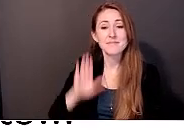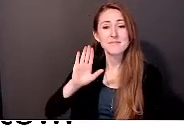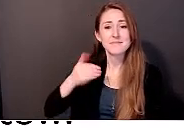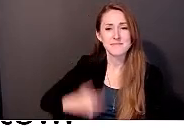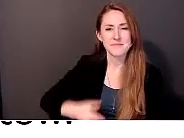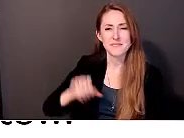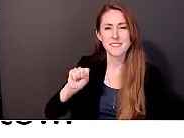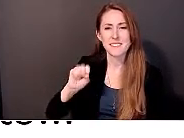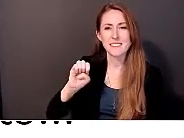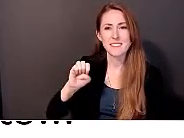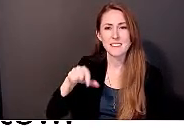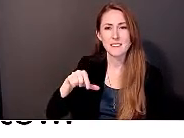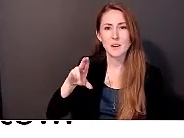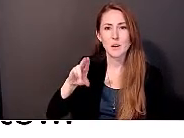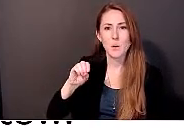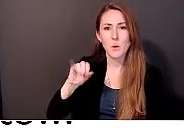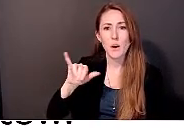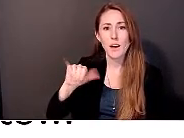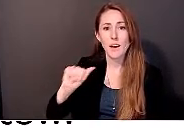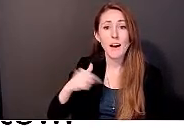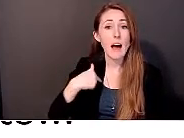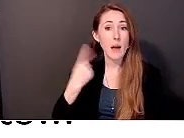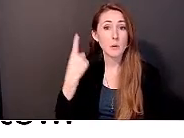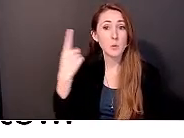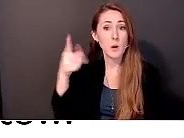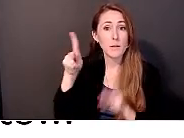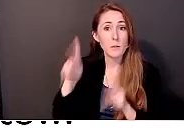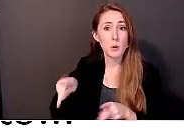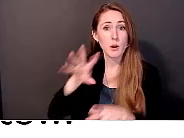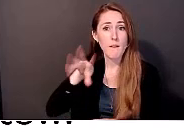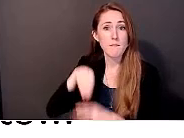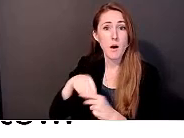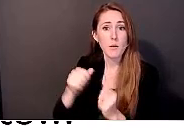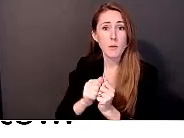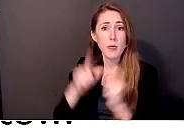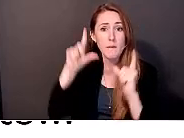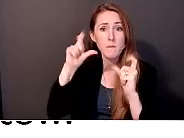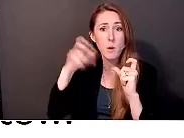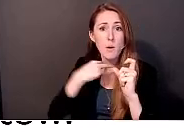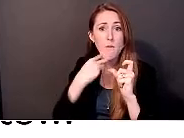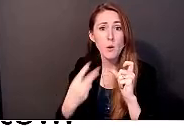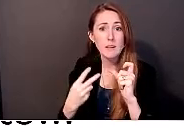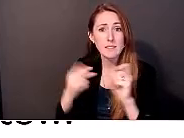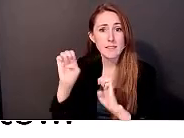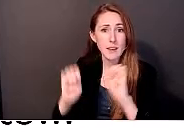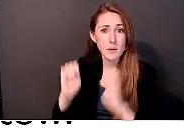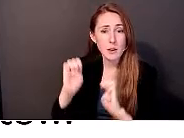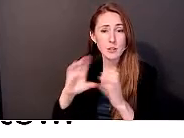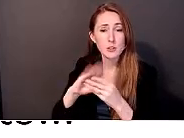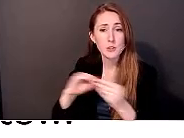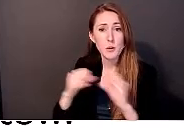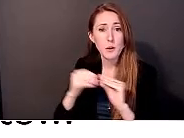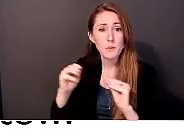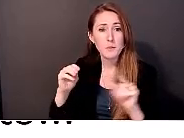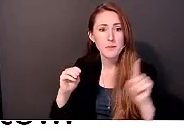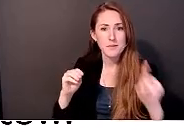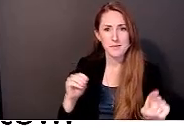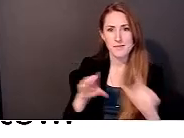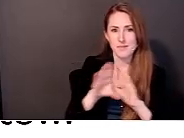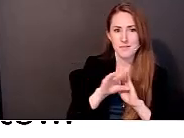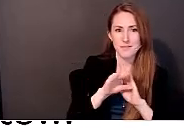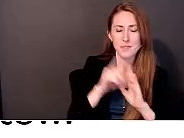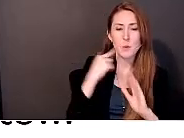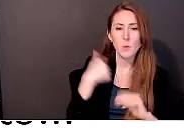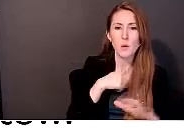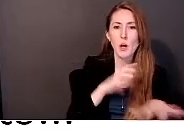and I was one of the participants for the PhotoVoice evaluation and story map, and I have to- actually hosted at my office.